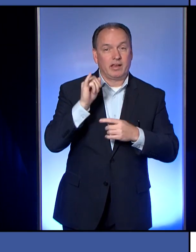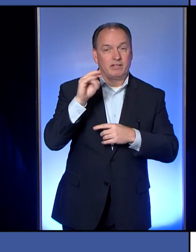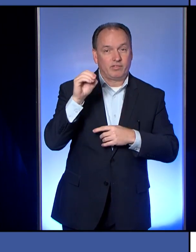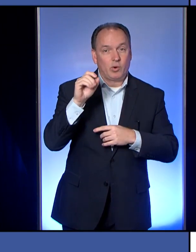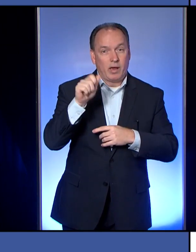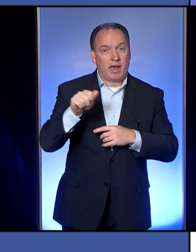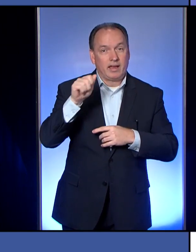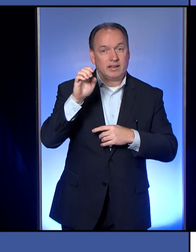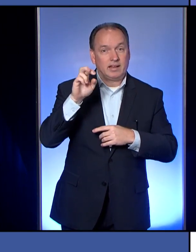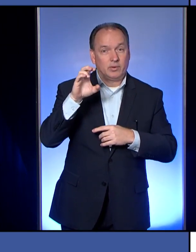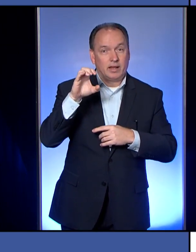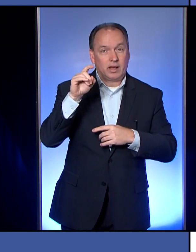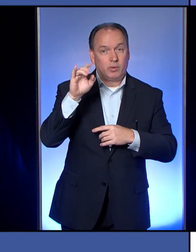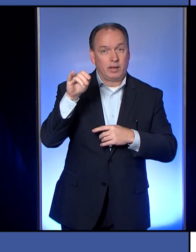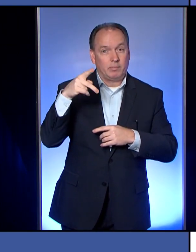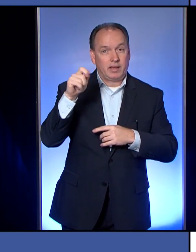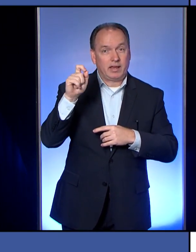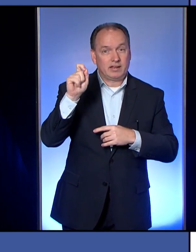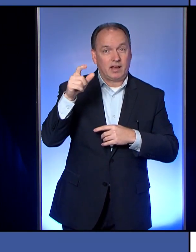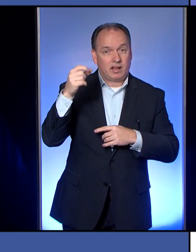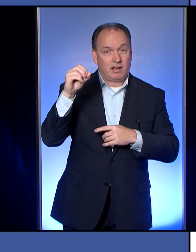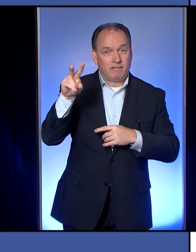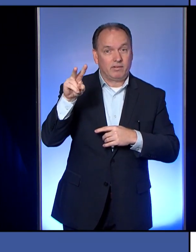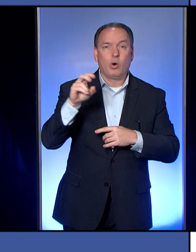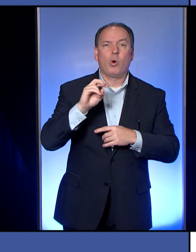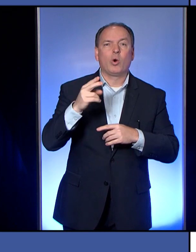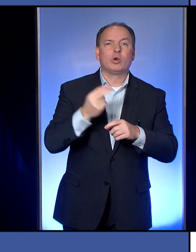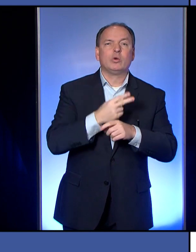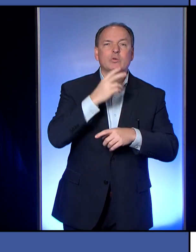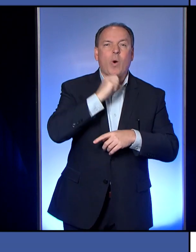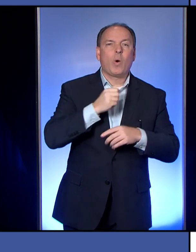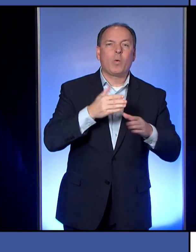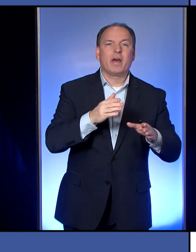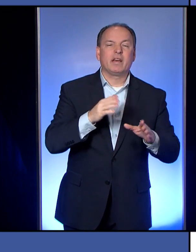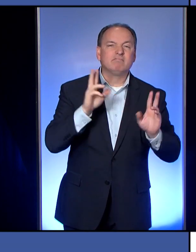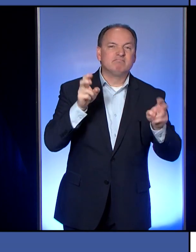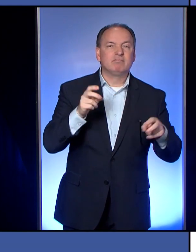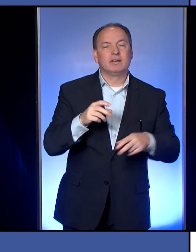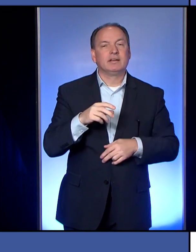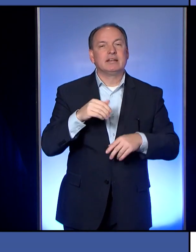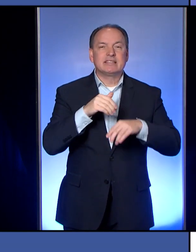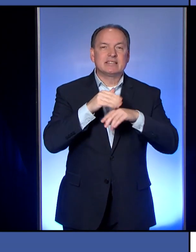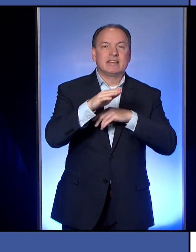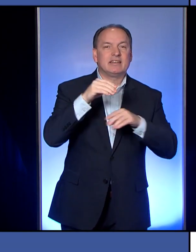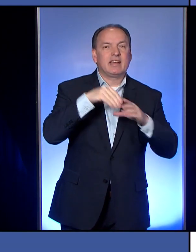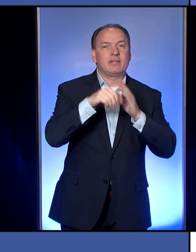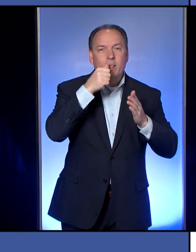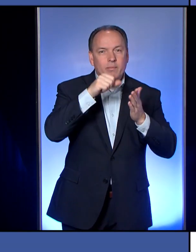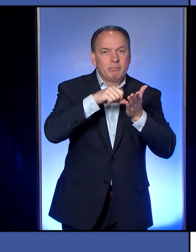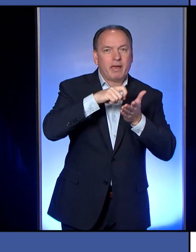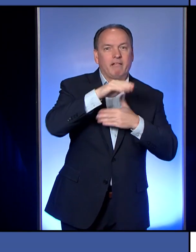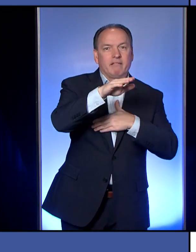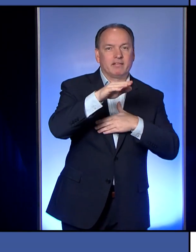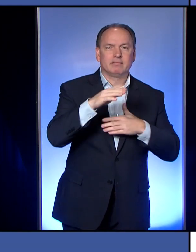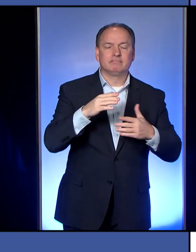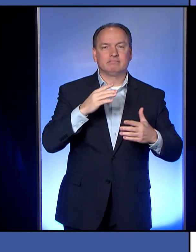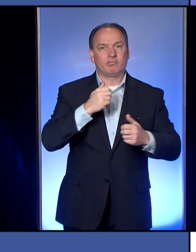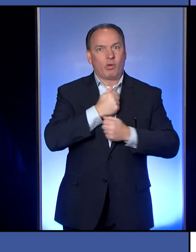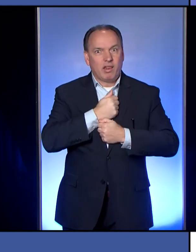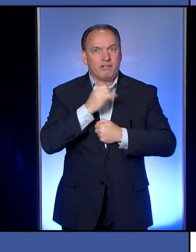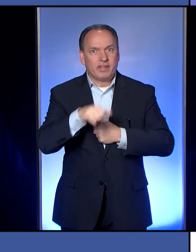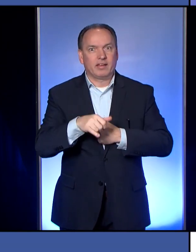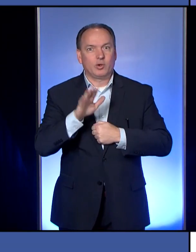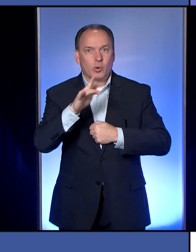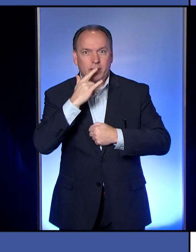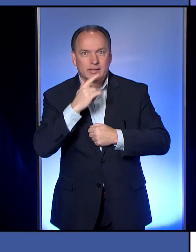at ErieCountyPA.gov. Or if you want to use the old way, snail mail, they would love a note too. Maybe your kids want to draw a nice picture for